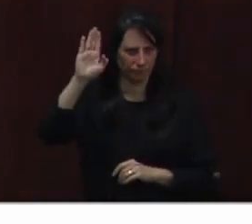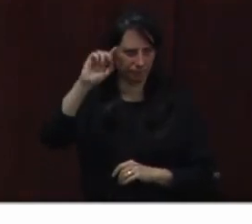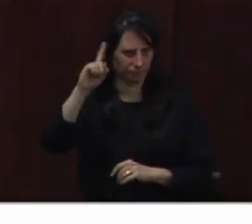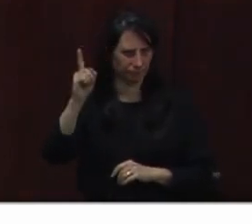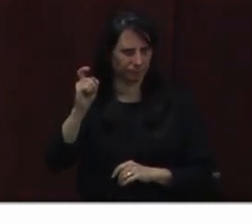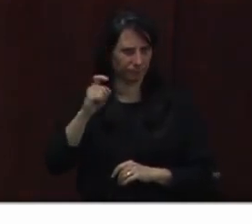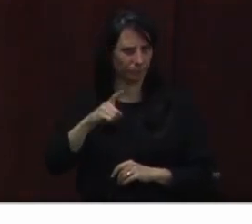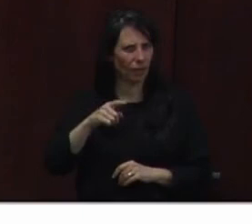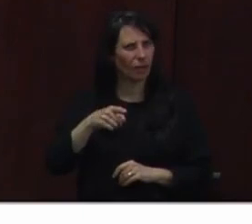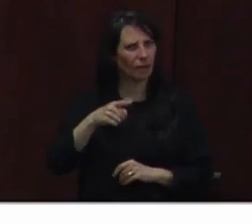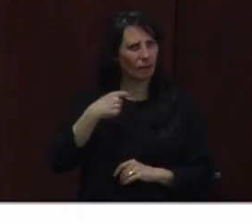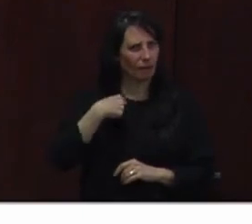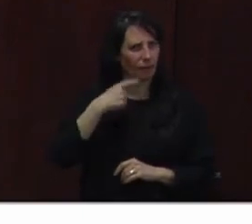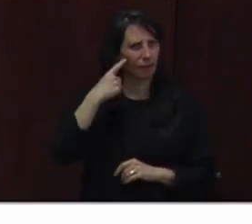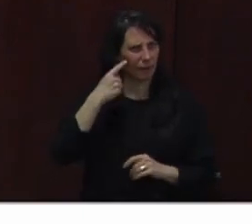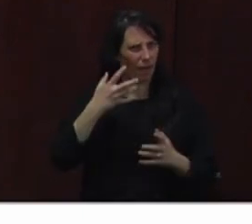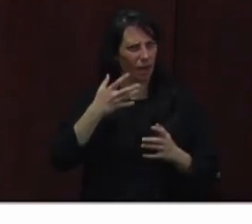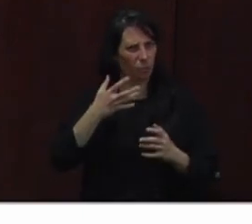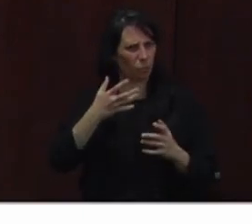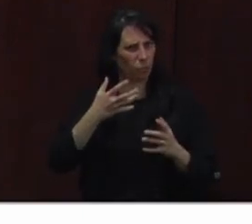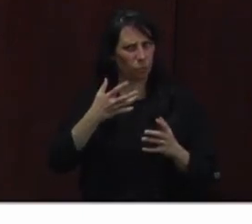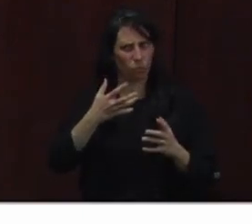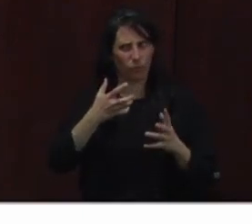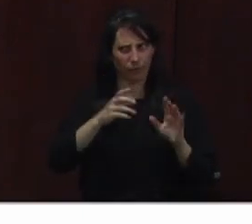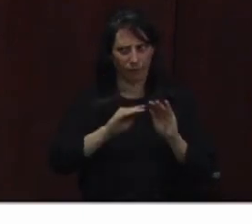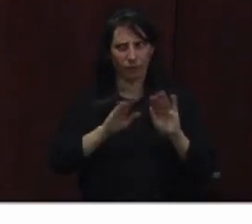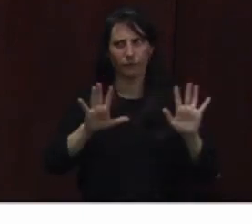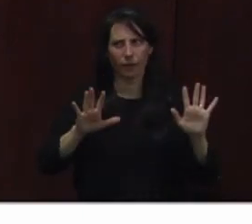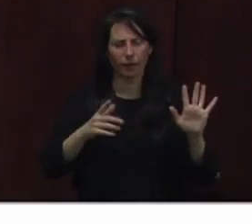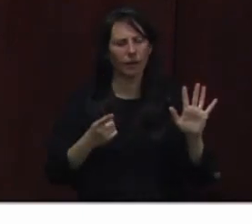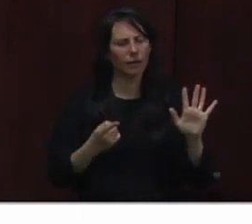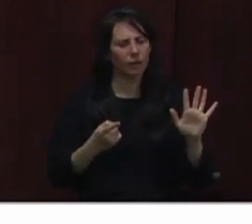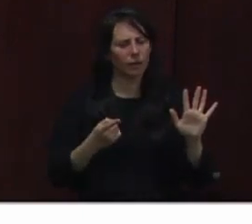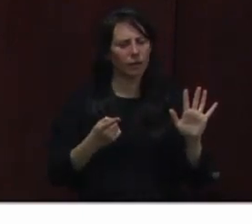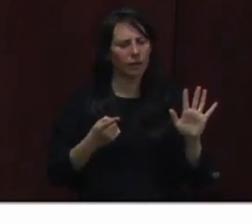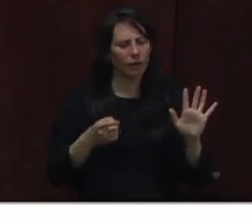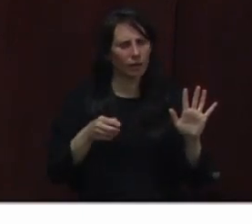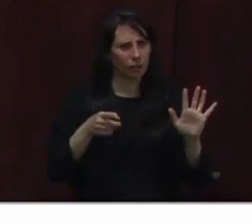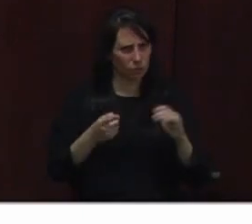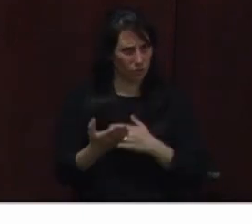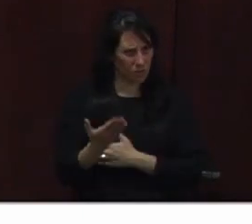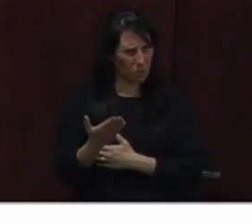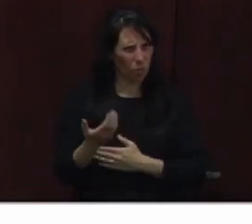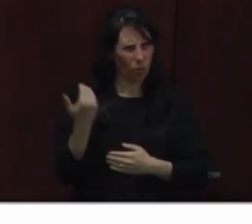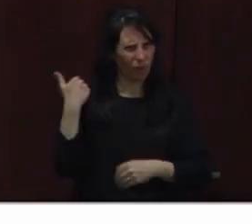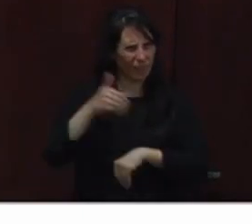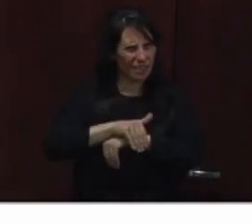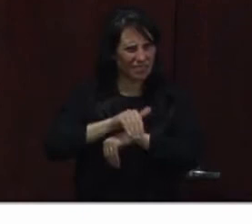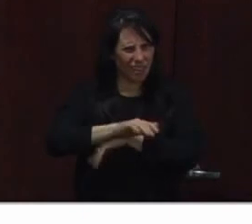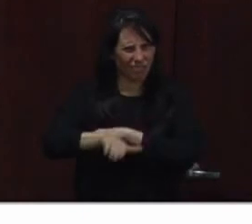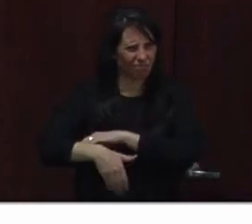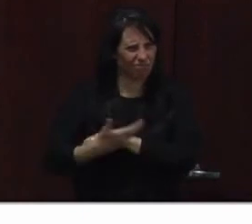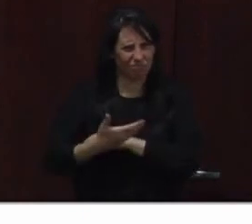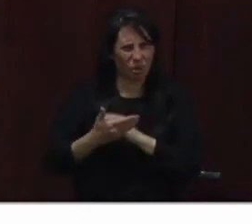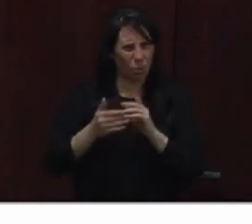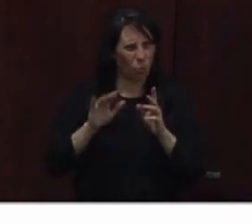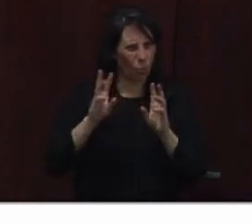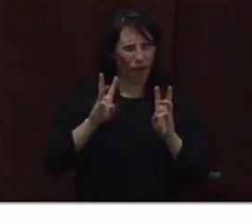saying is what I ask you to pause. As Fletch mentioned this morning, or during the night, we had those microbursts to come up.